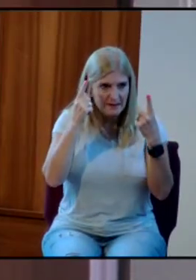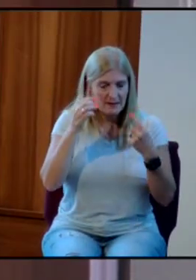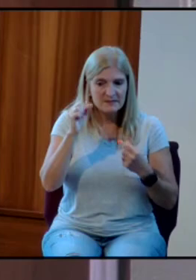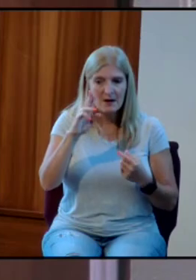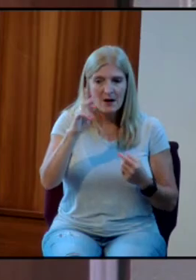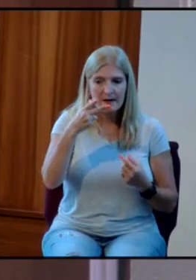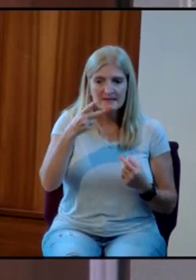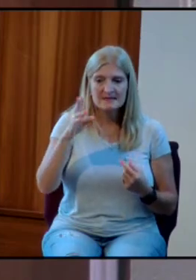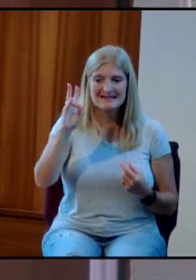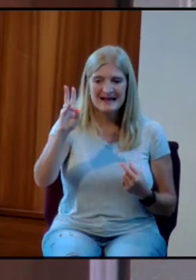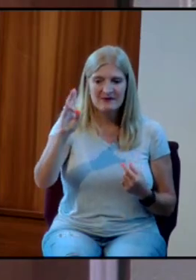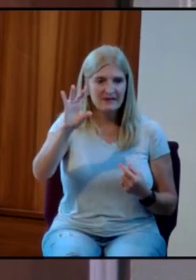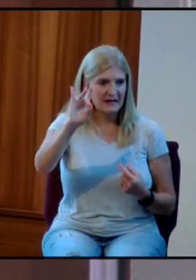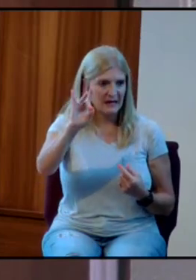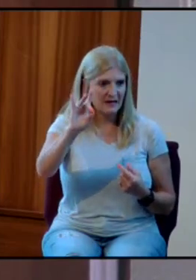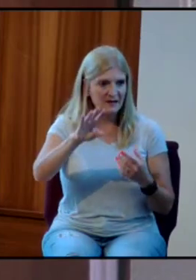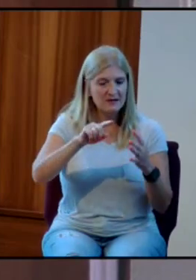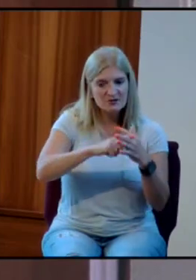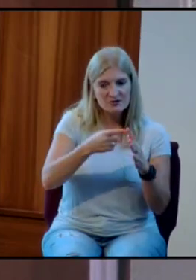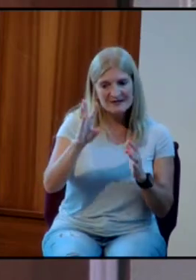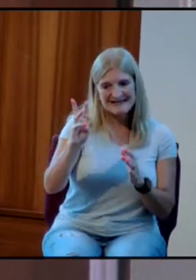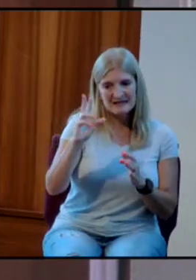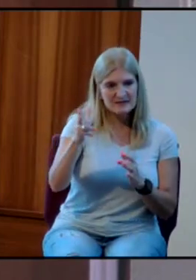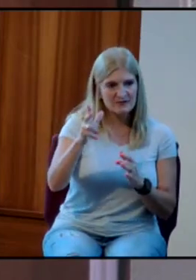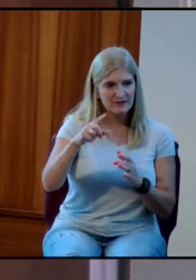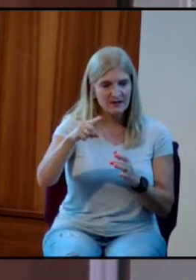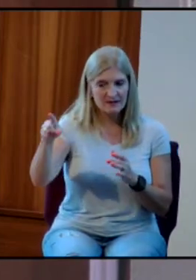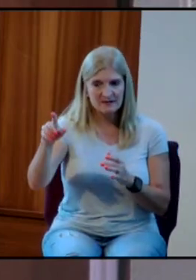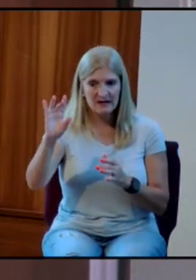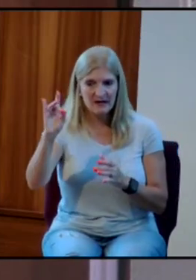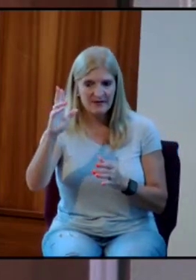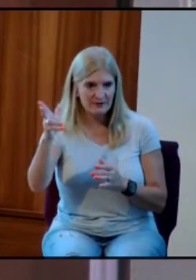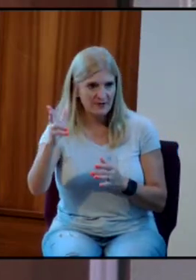It'll be 6.30 to 8.30 both nights.